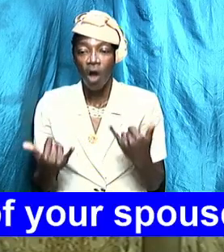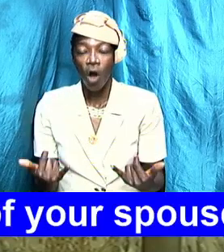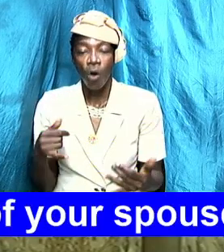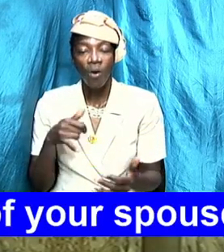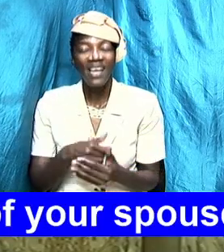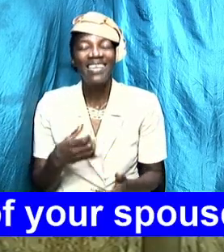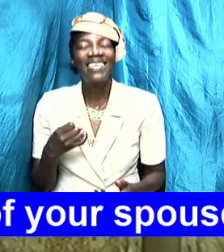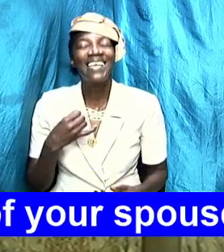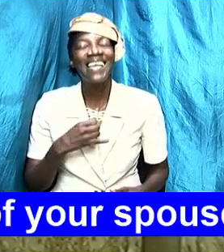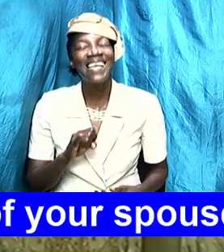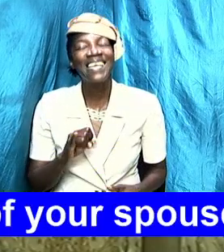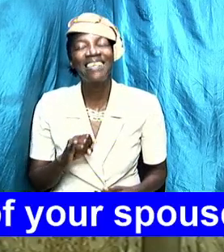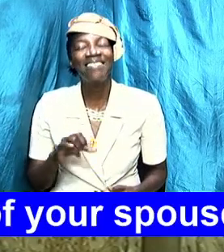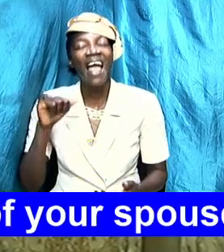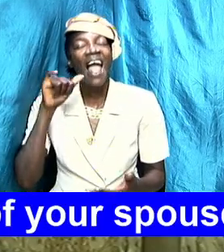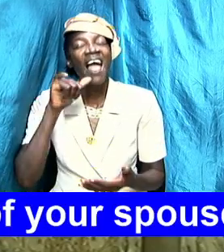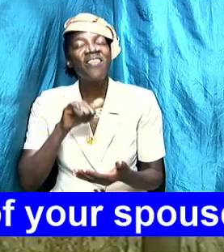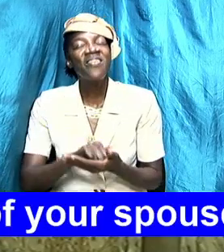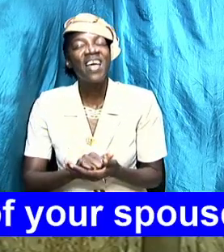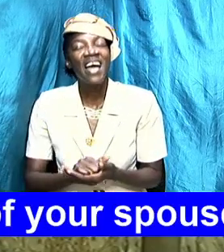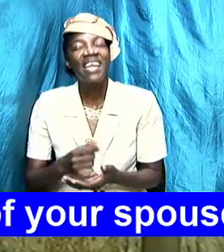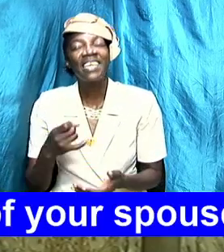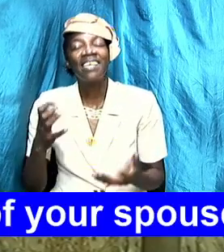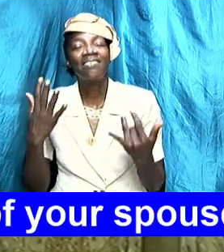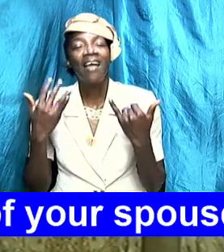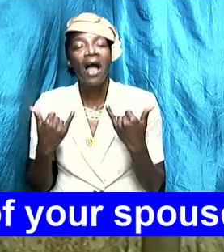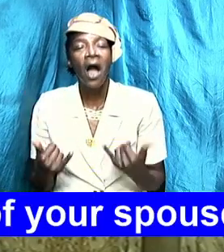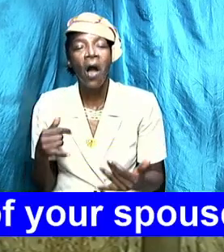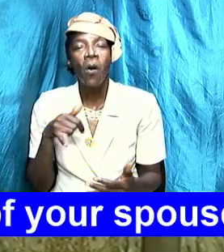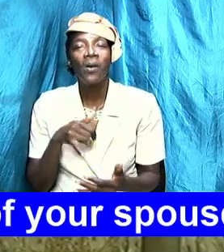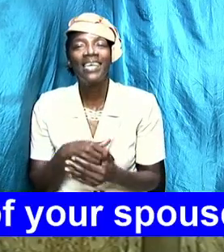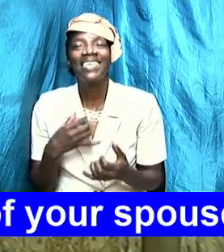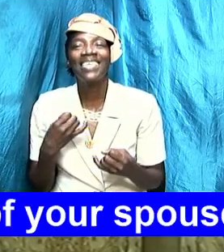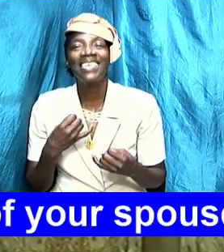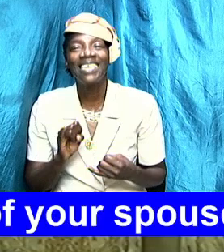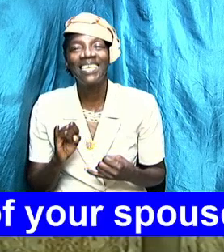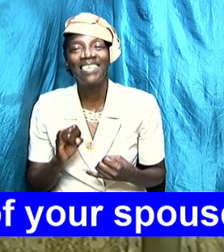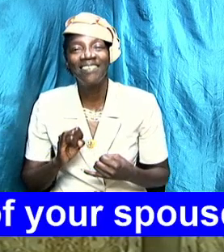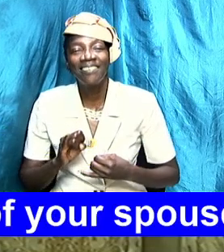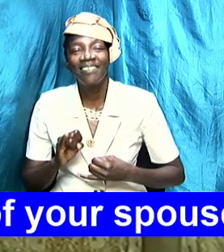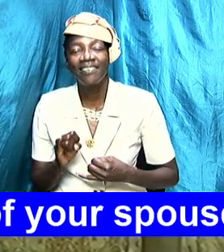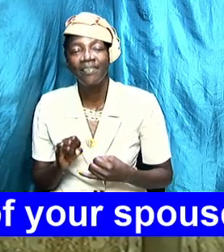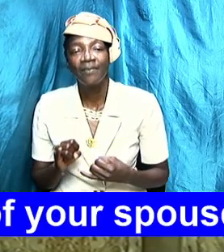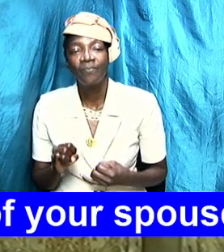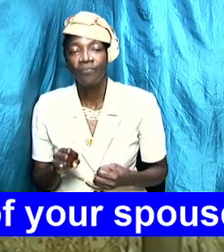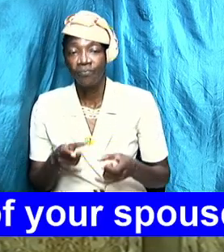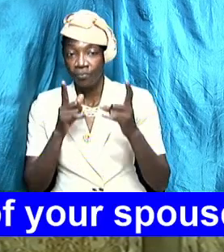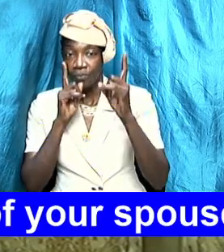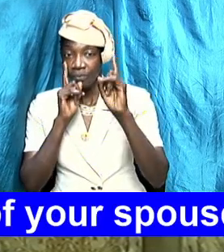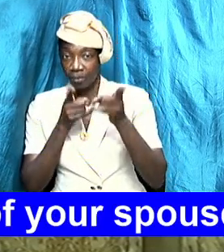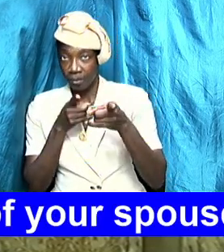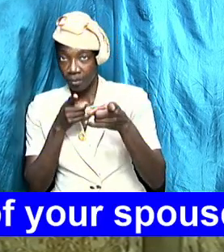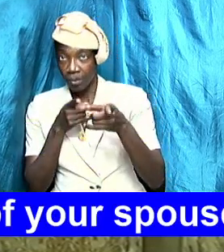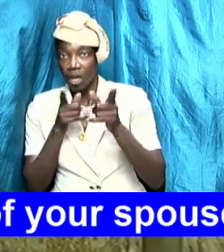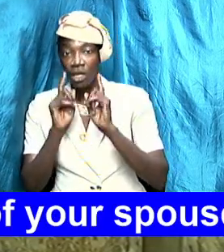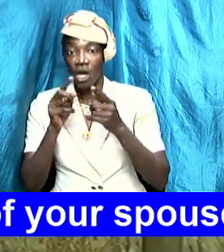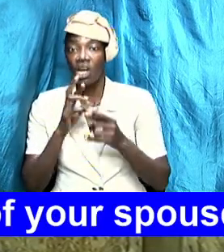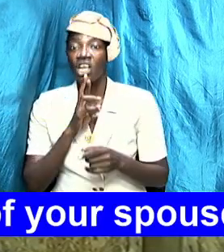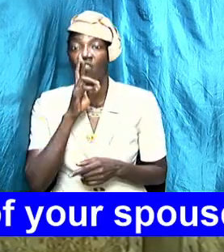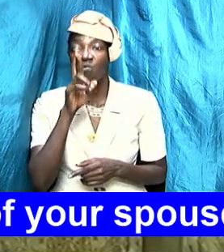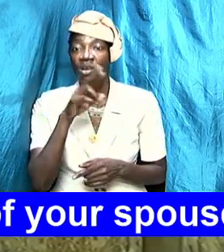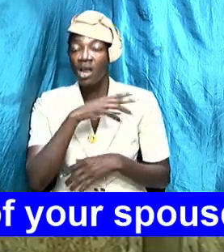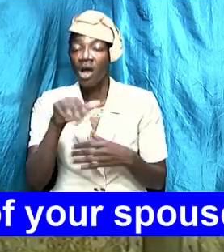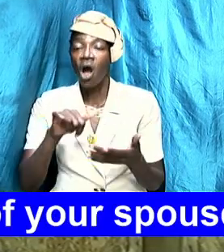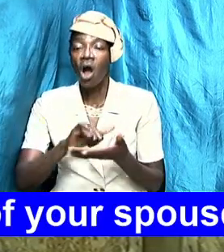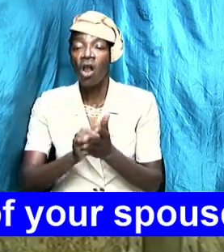that is how it is and I am speaking reality all